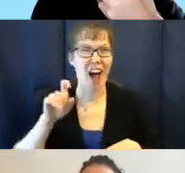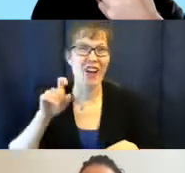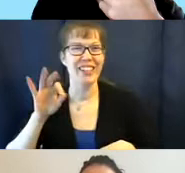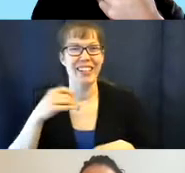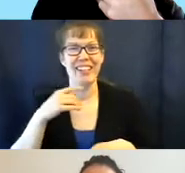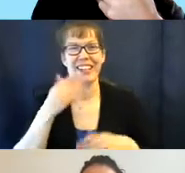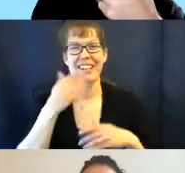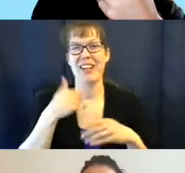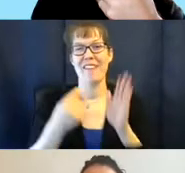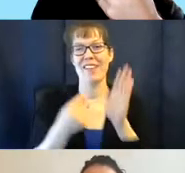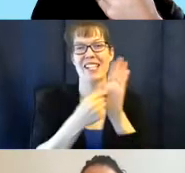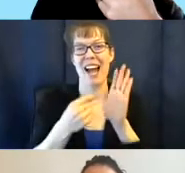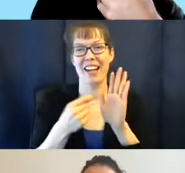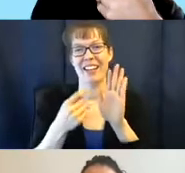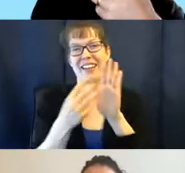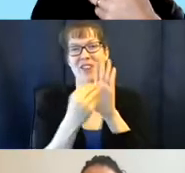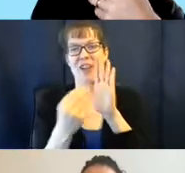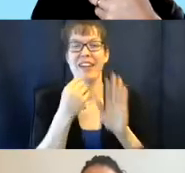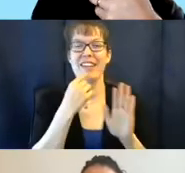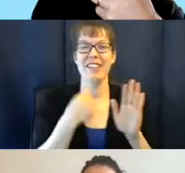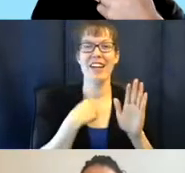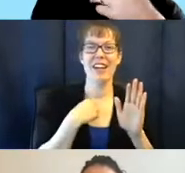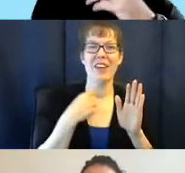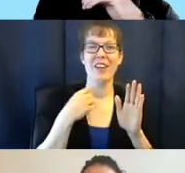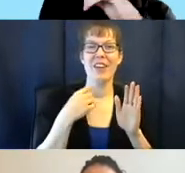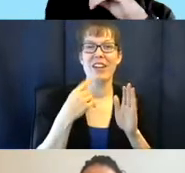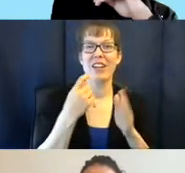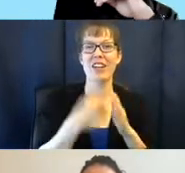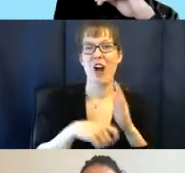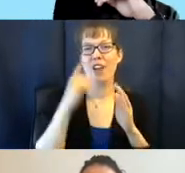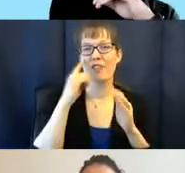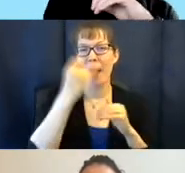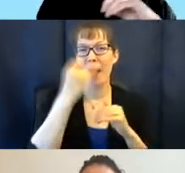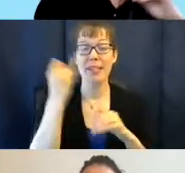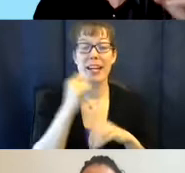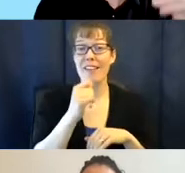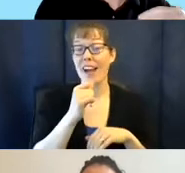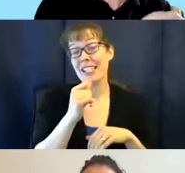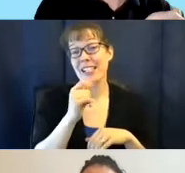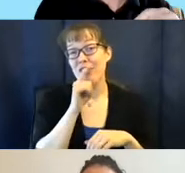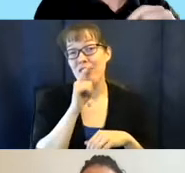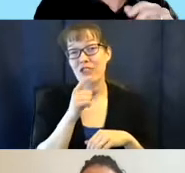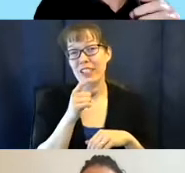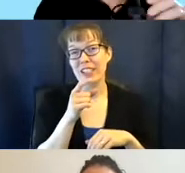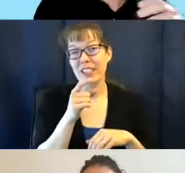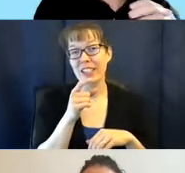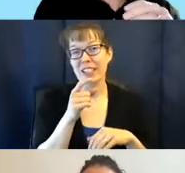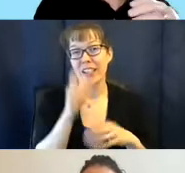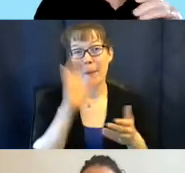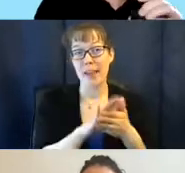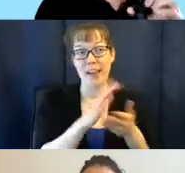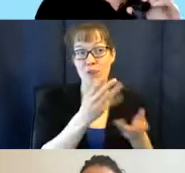told me that that's a Pepsi. Yeah. So, if I didn't really believe what she told me, then